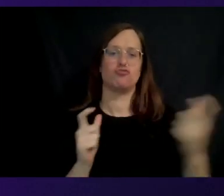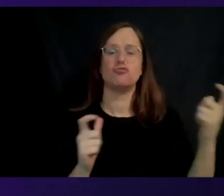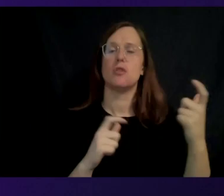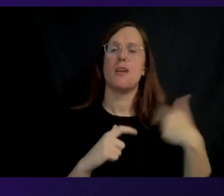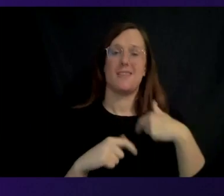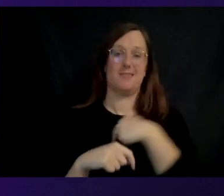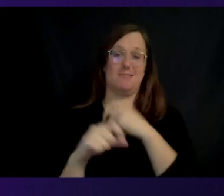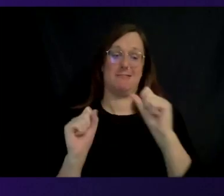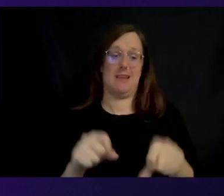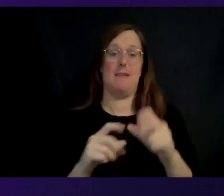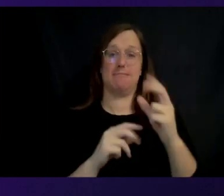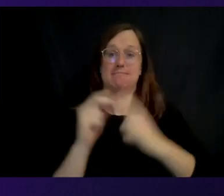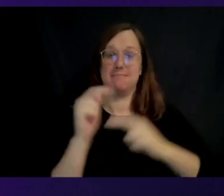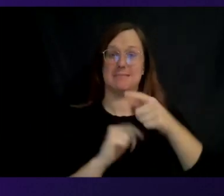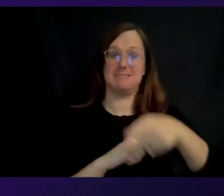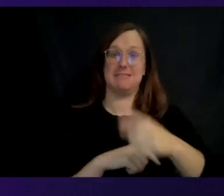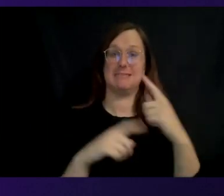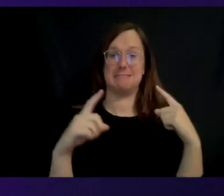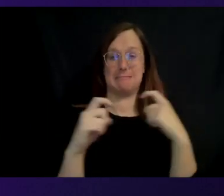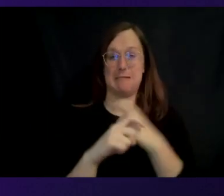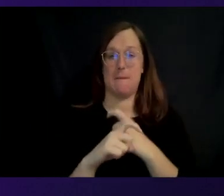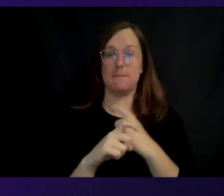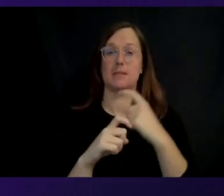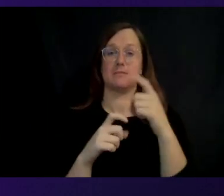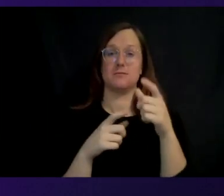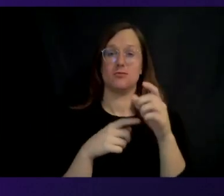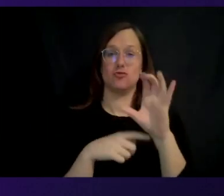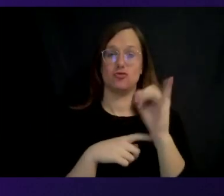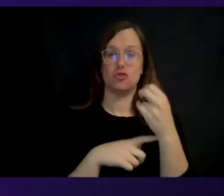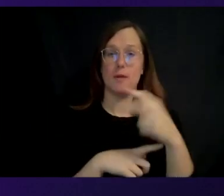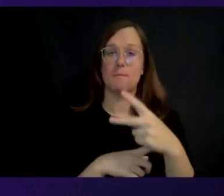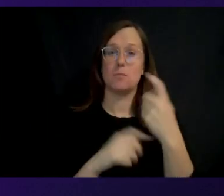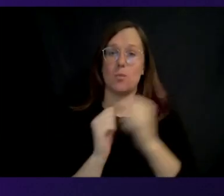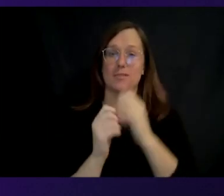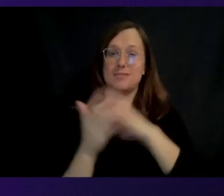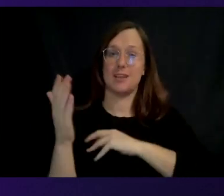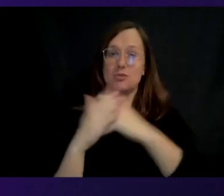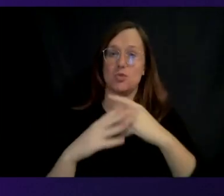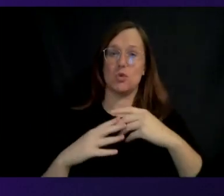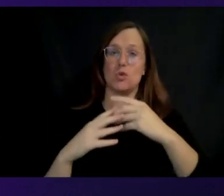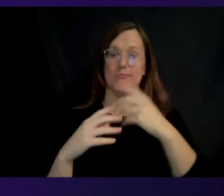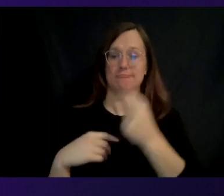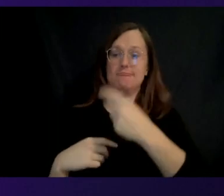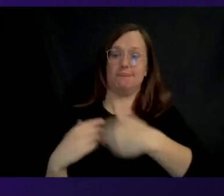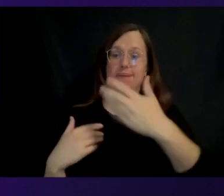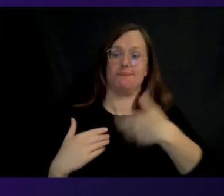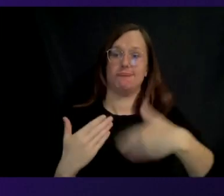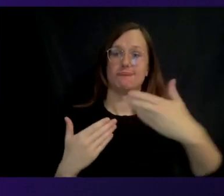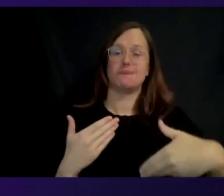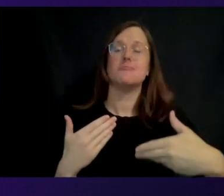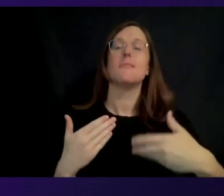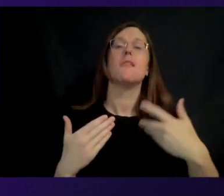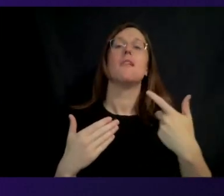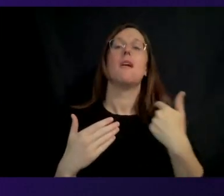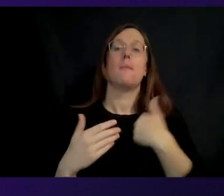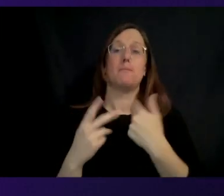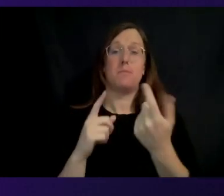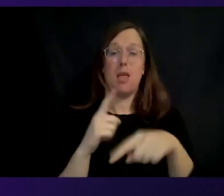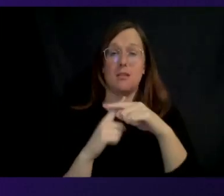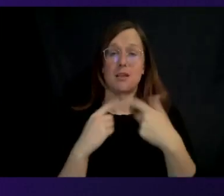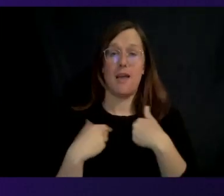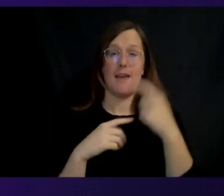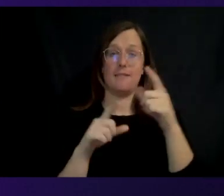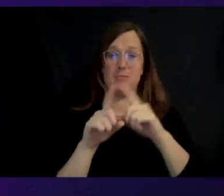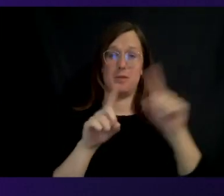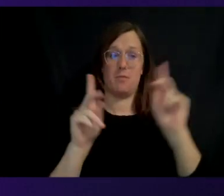on very compressed schedules. And it also gives us the ability to leverage geographic diverse development. We can have people literally